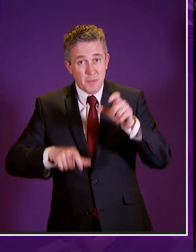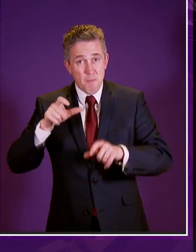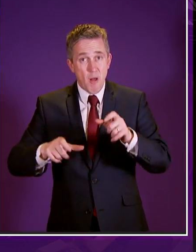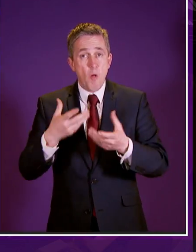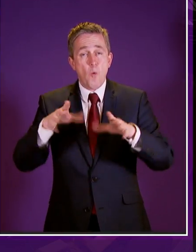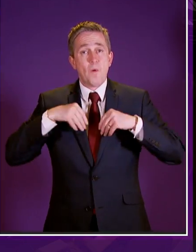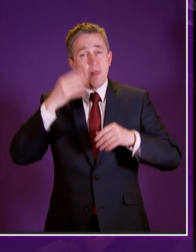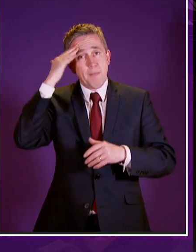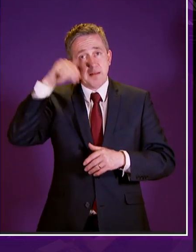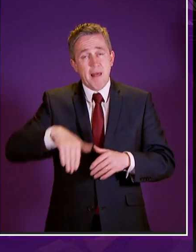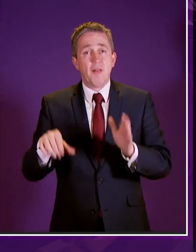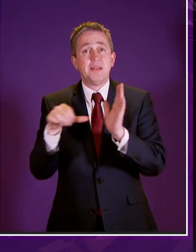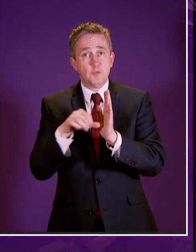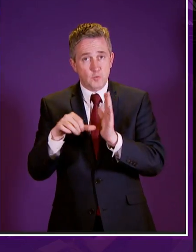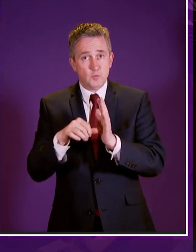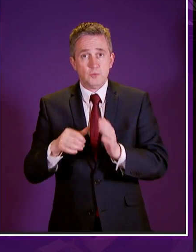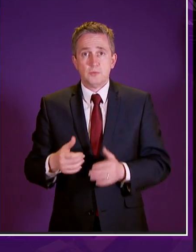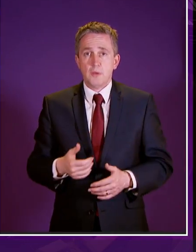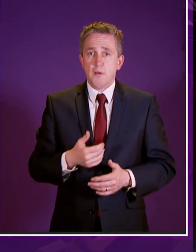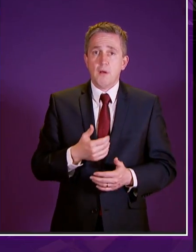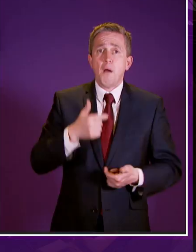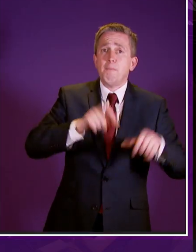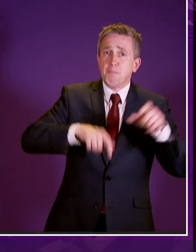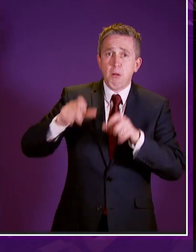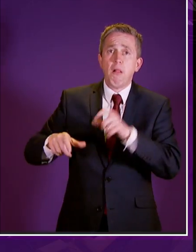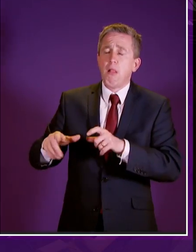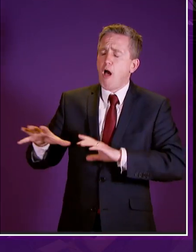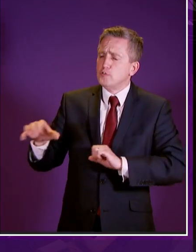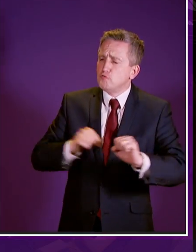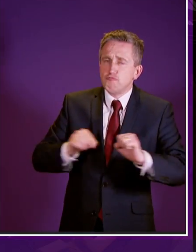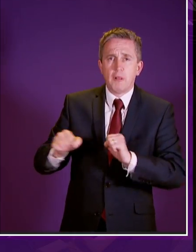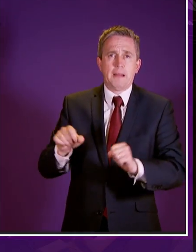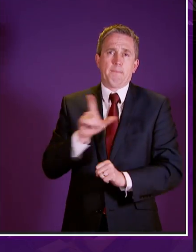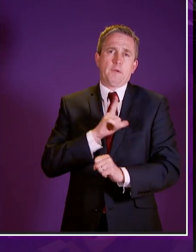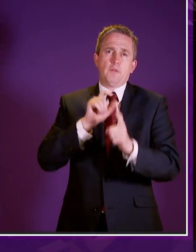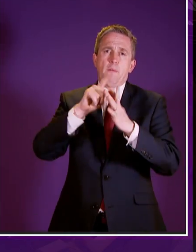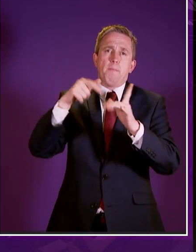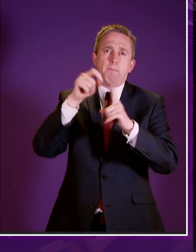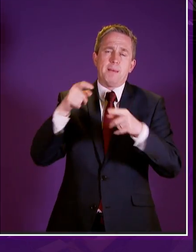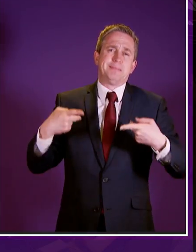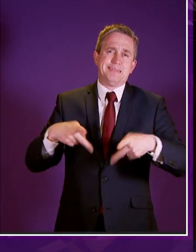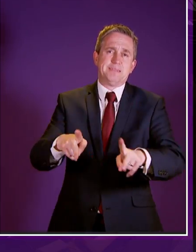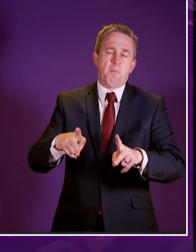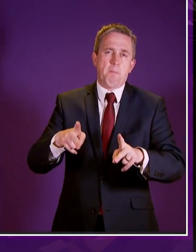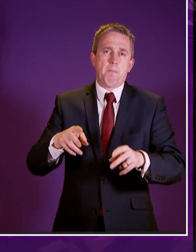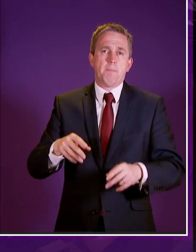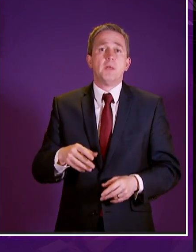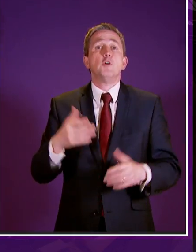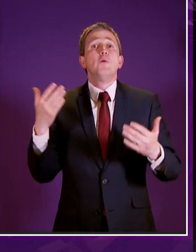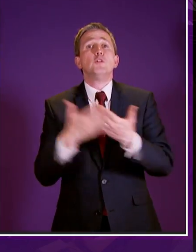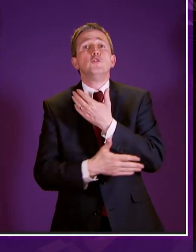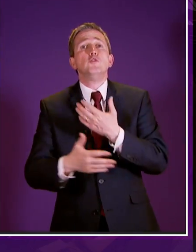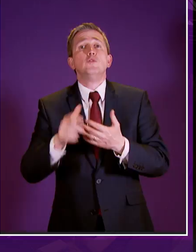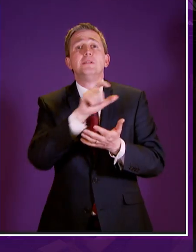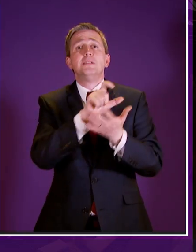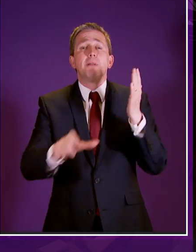conditions constituents are being driven to the depths of despair by the current pip system and so quite rightly expectations for the